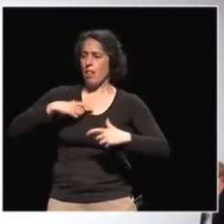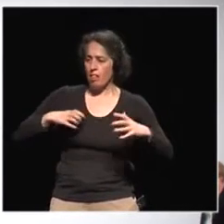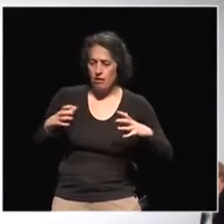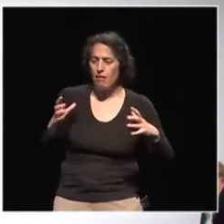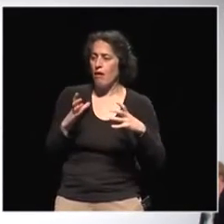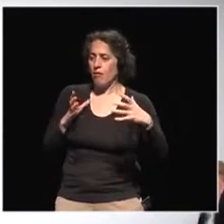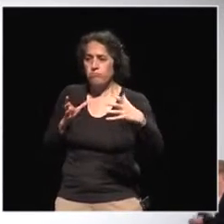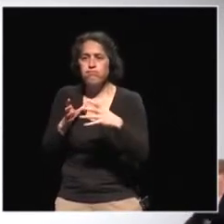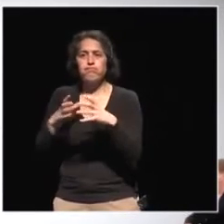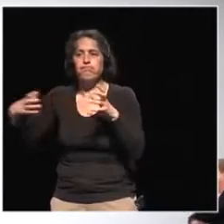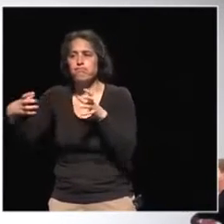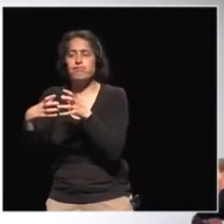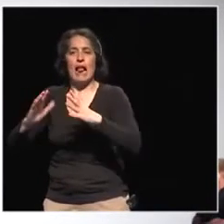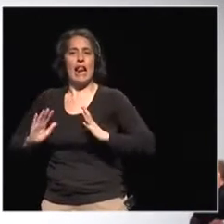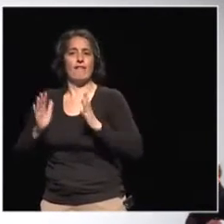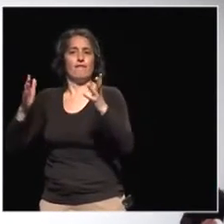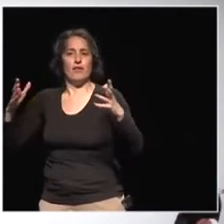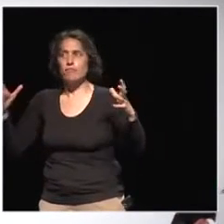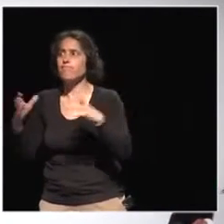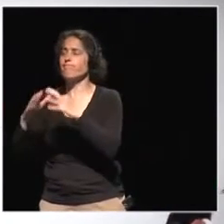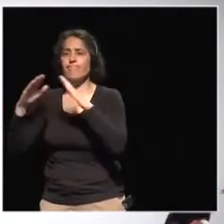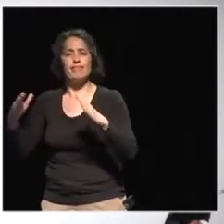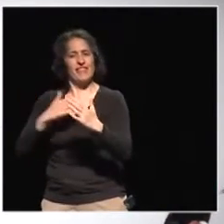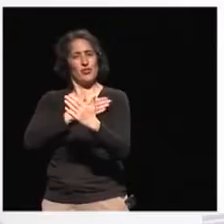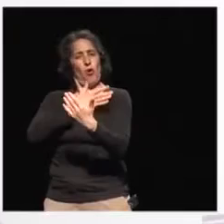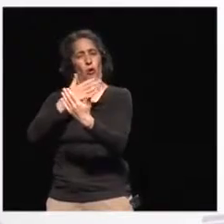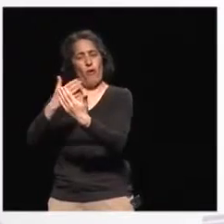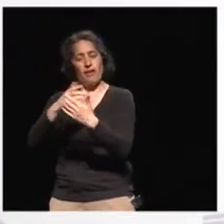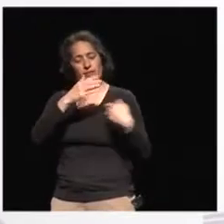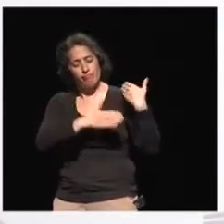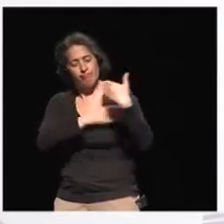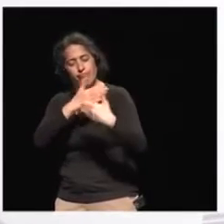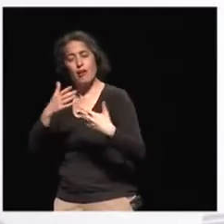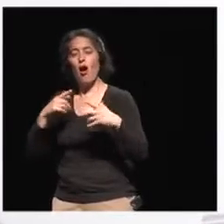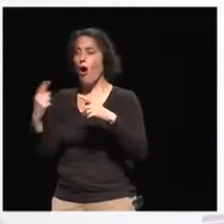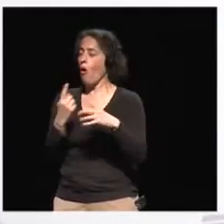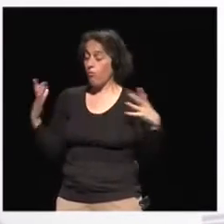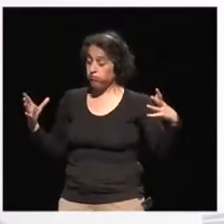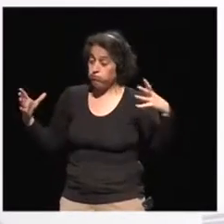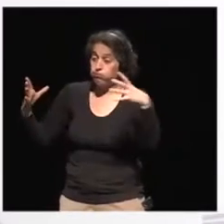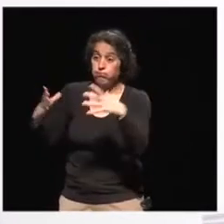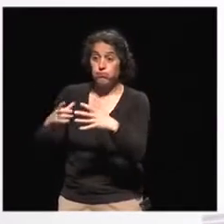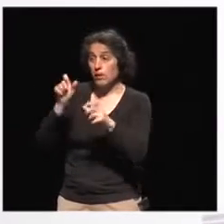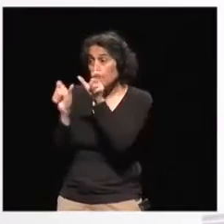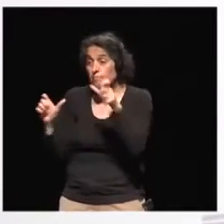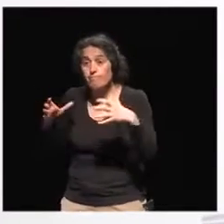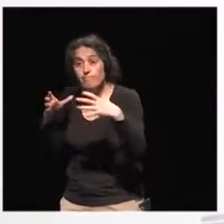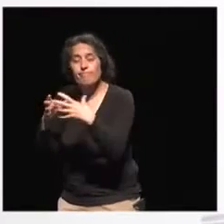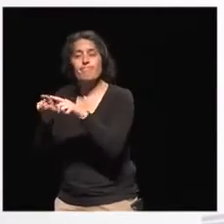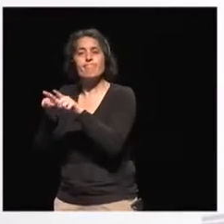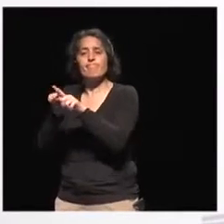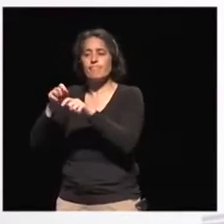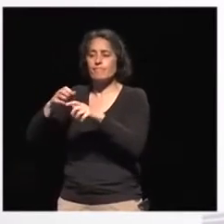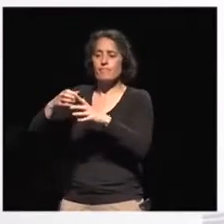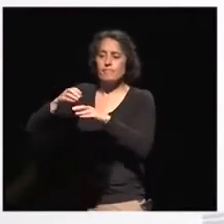all our deeds, it has, they have a global impact. So if there is a global impact, there